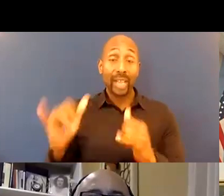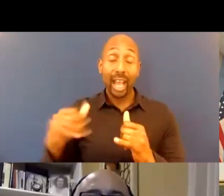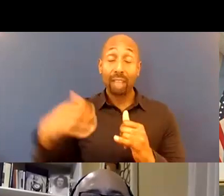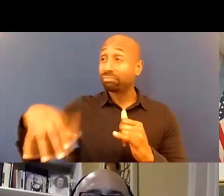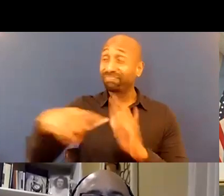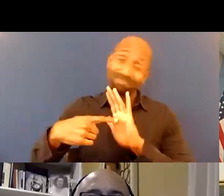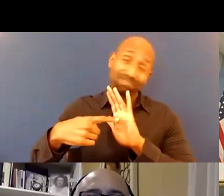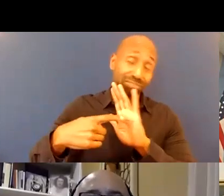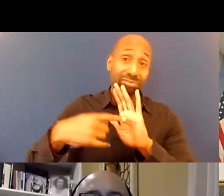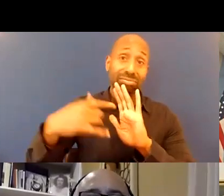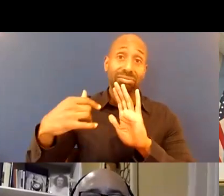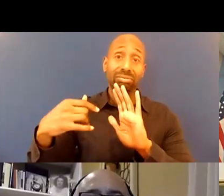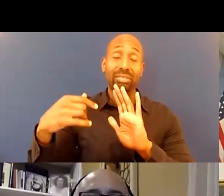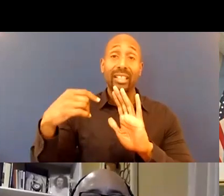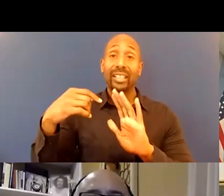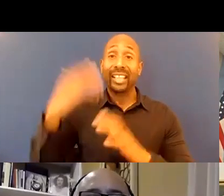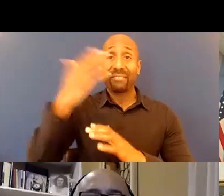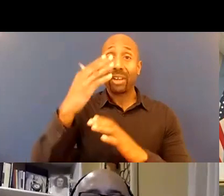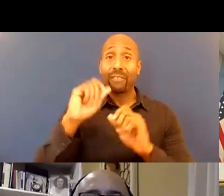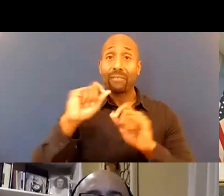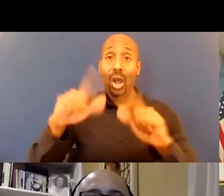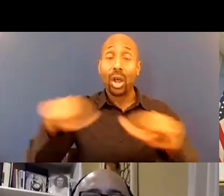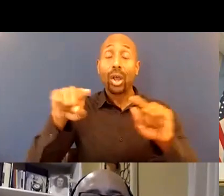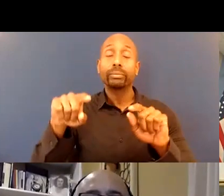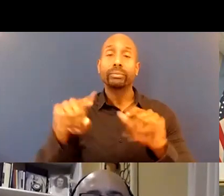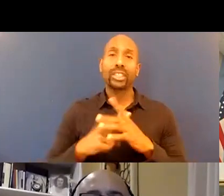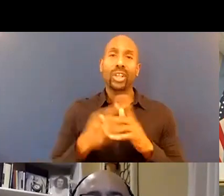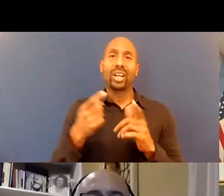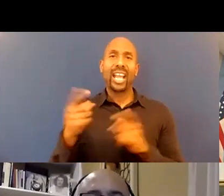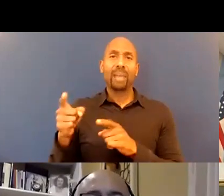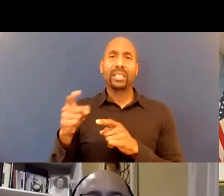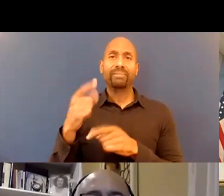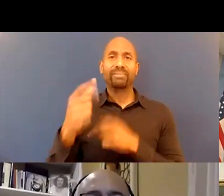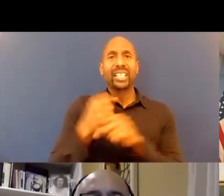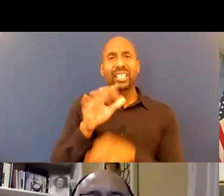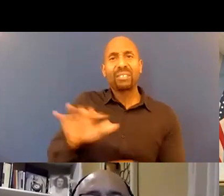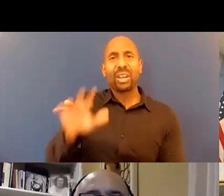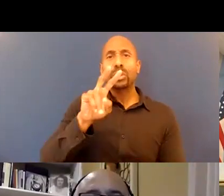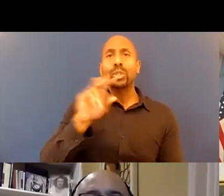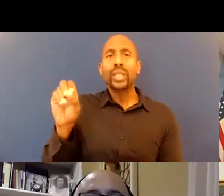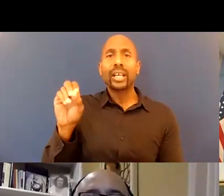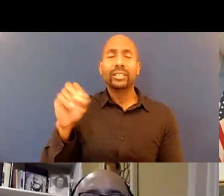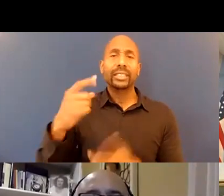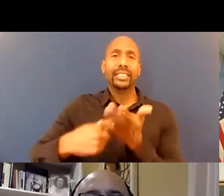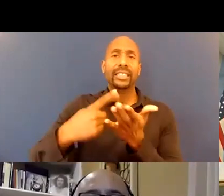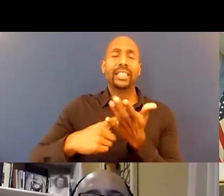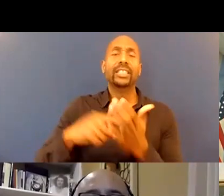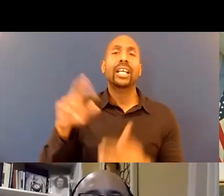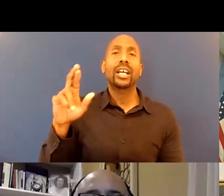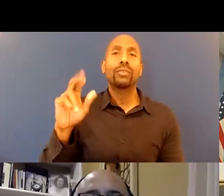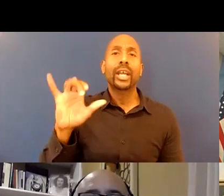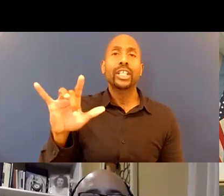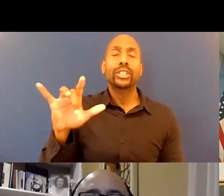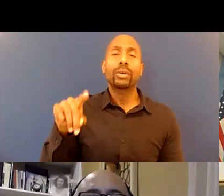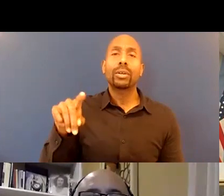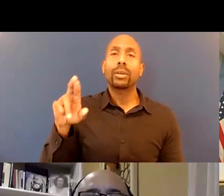2000, around 2000, we were really starting to have this discussion on racial profiling and 9-11 happened. And we